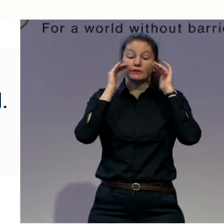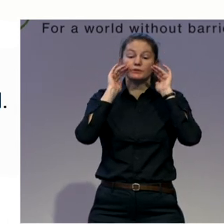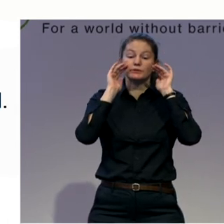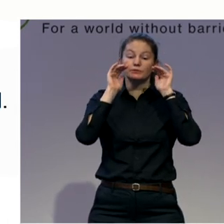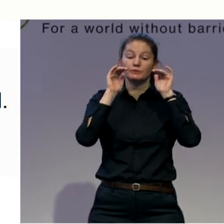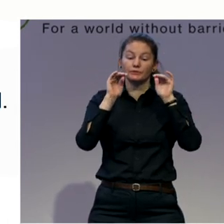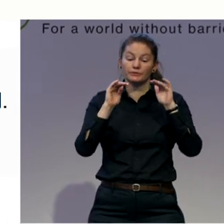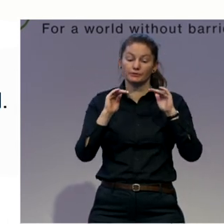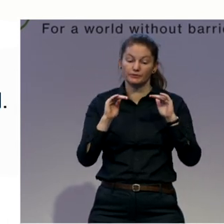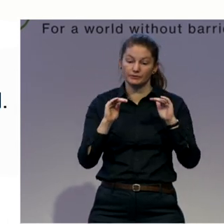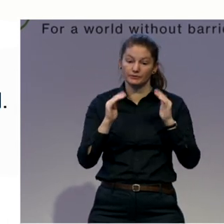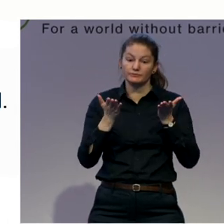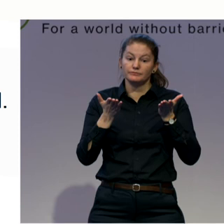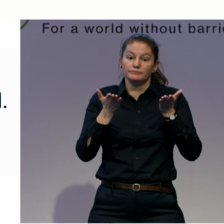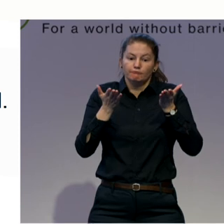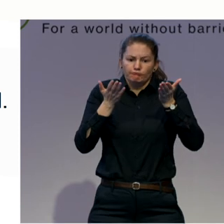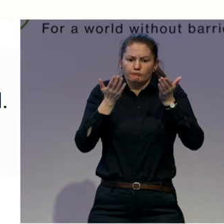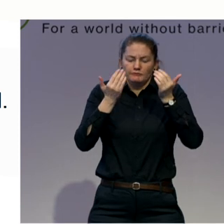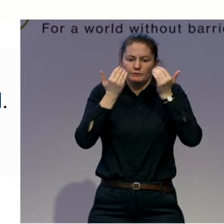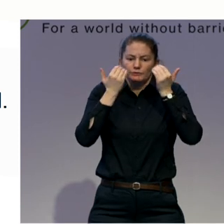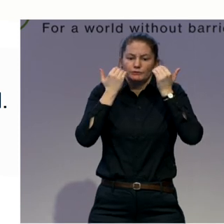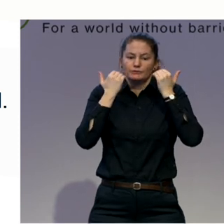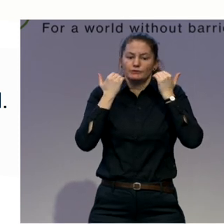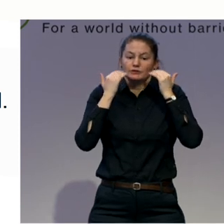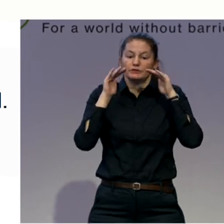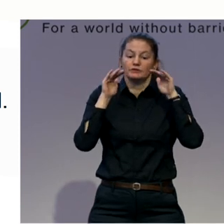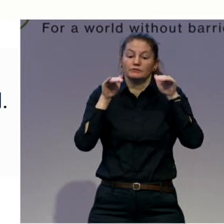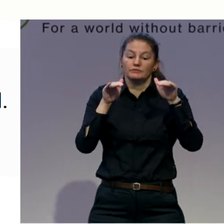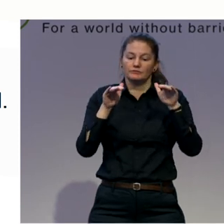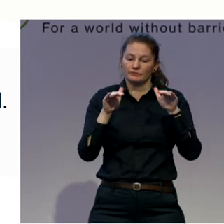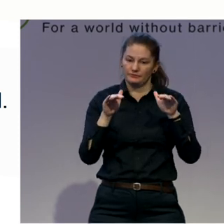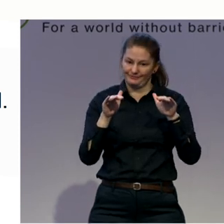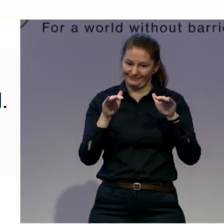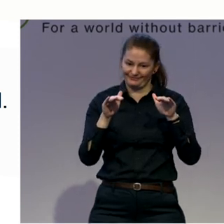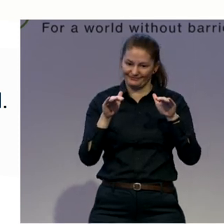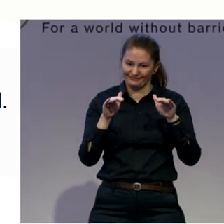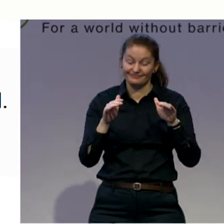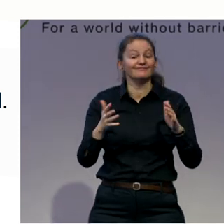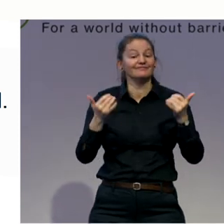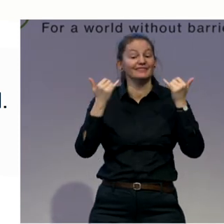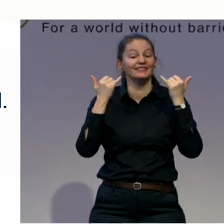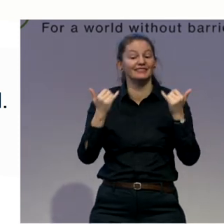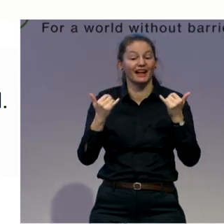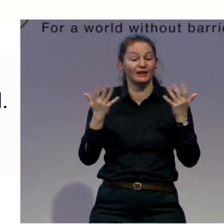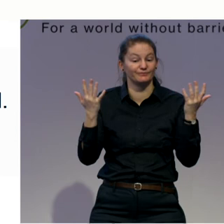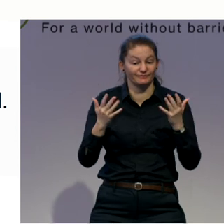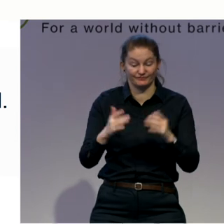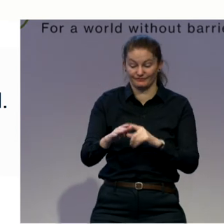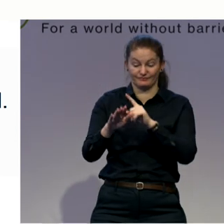is about spinal rotation. Take your right hand and place it on your left shoulder.